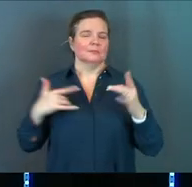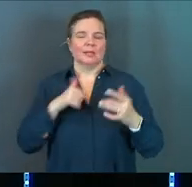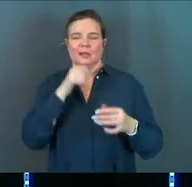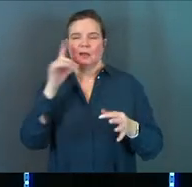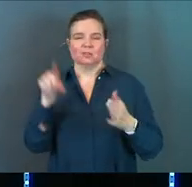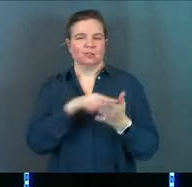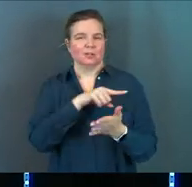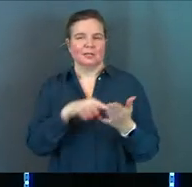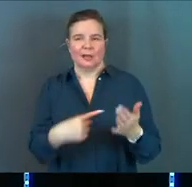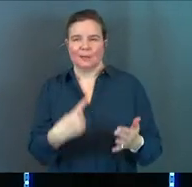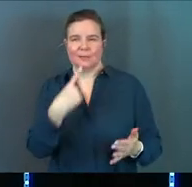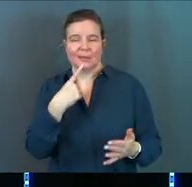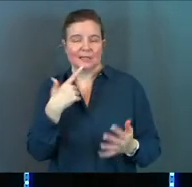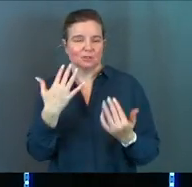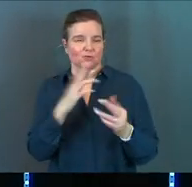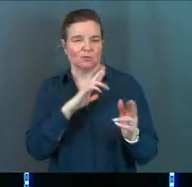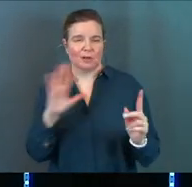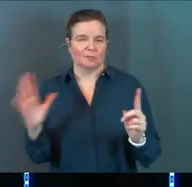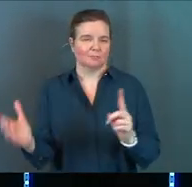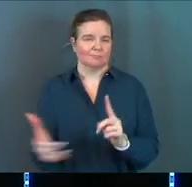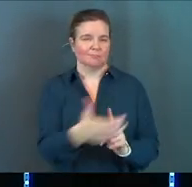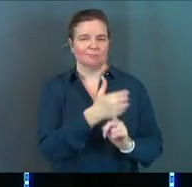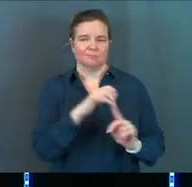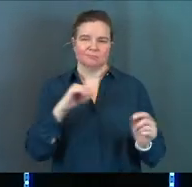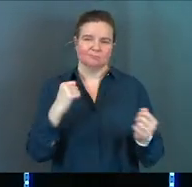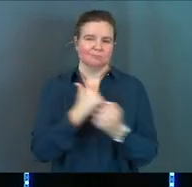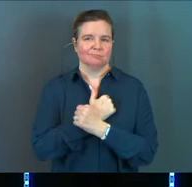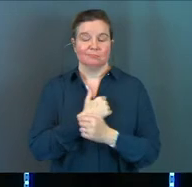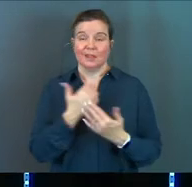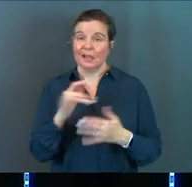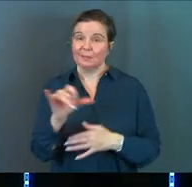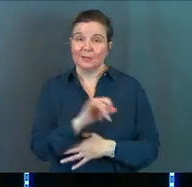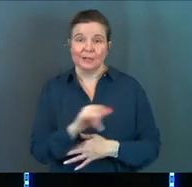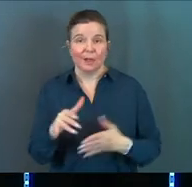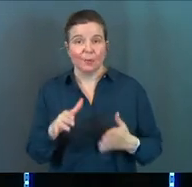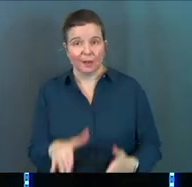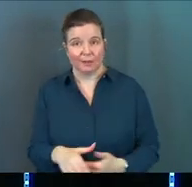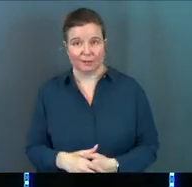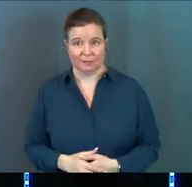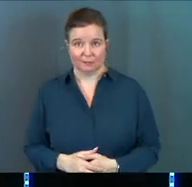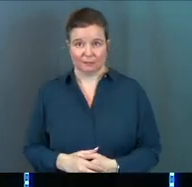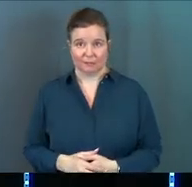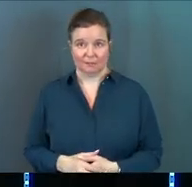judging, and he's not bitter. He's just ready to welcome him back inside. Let's be that way.